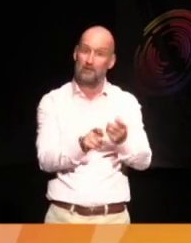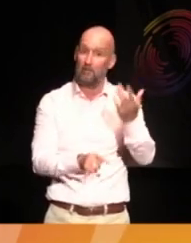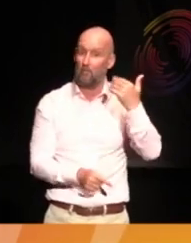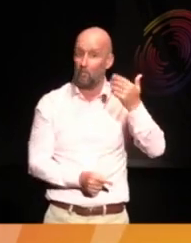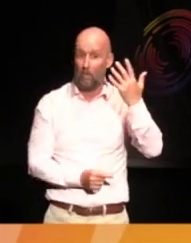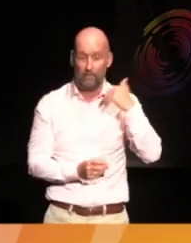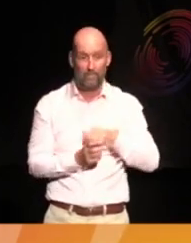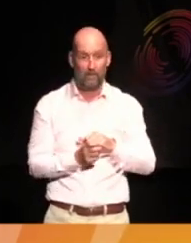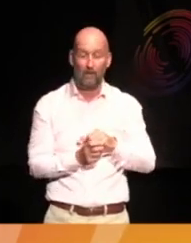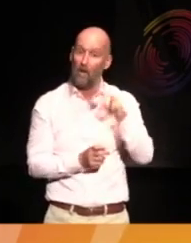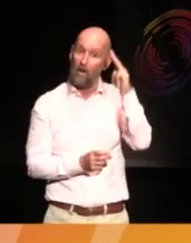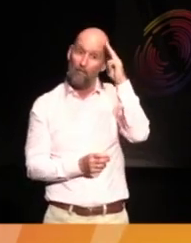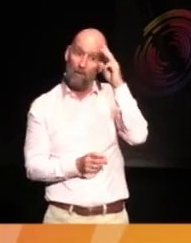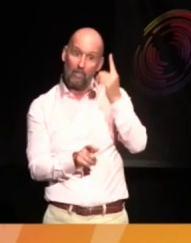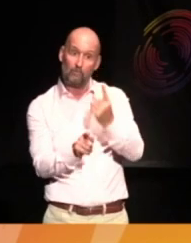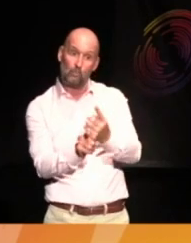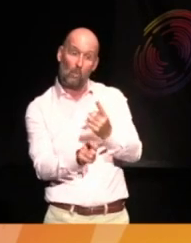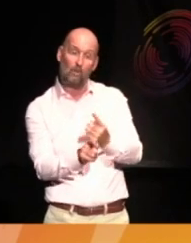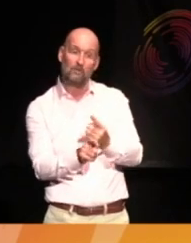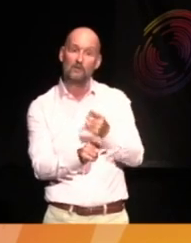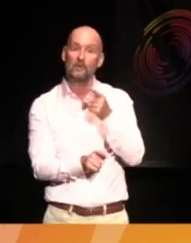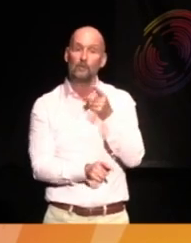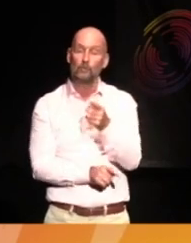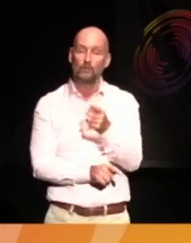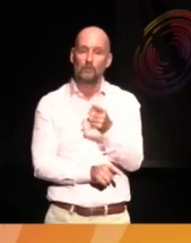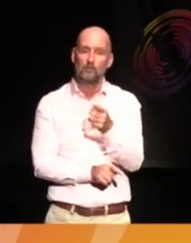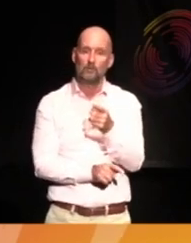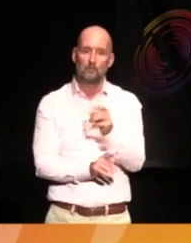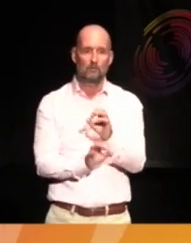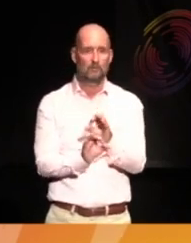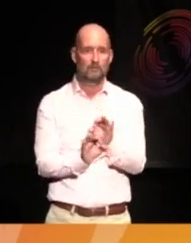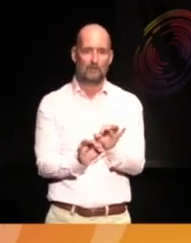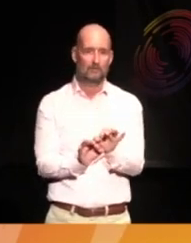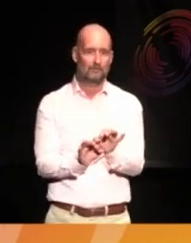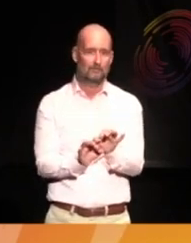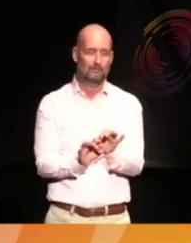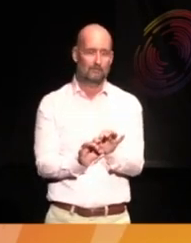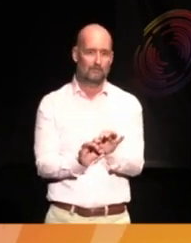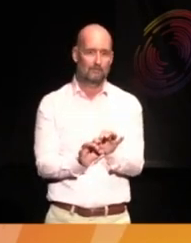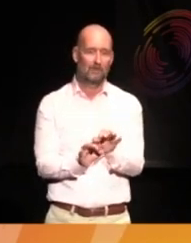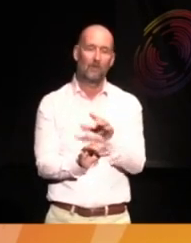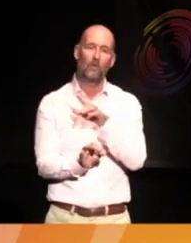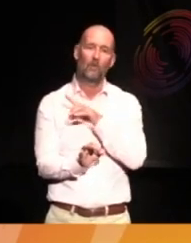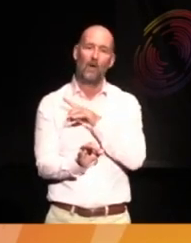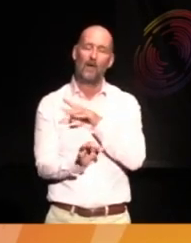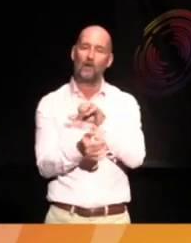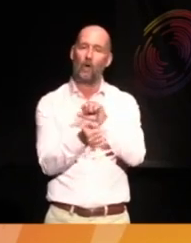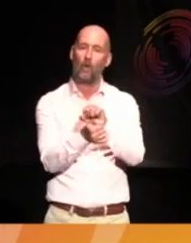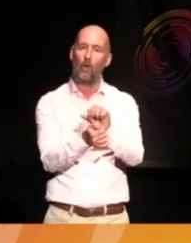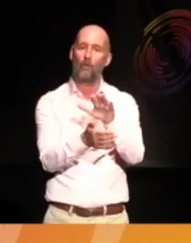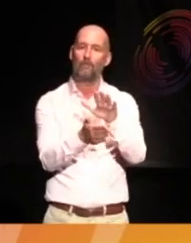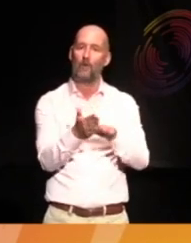When the mother speaks, she doesn't. On loan from the British Museum.